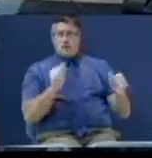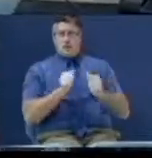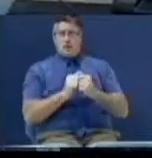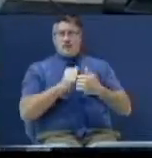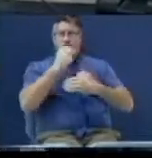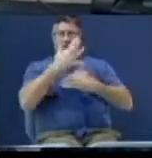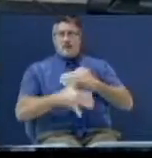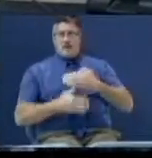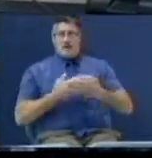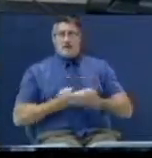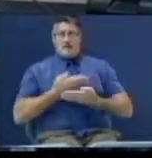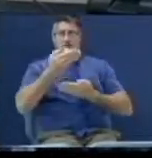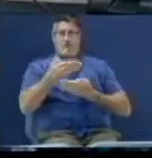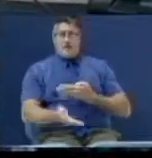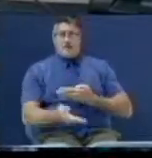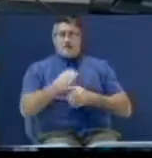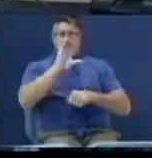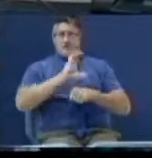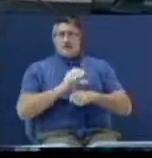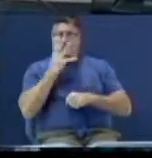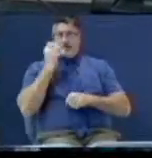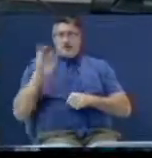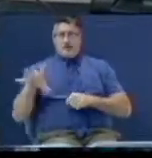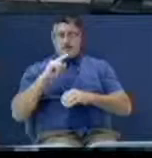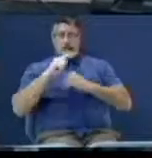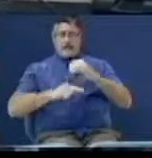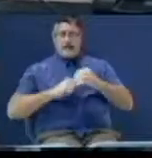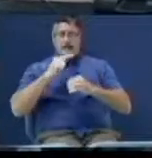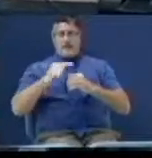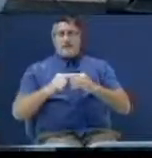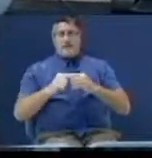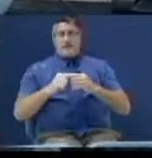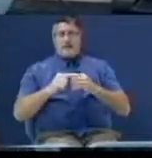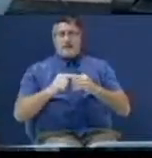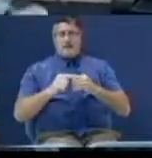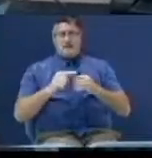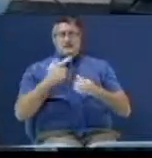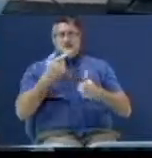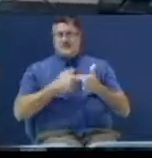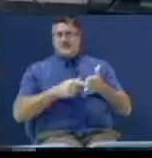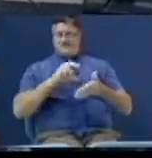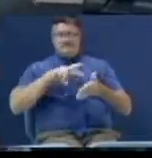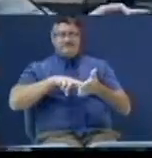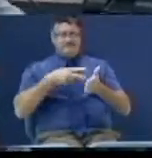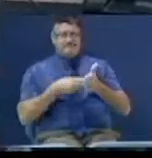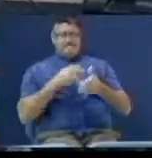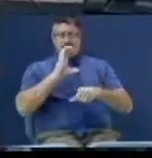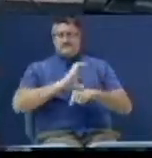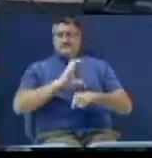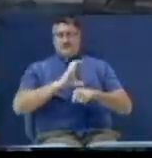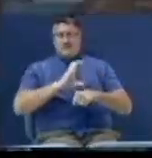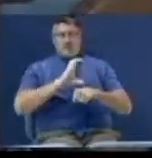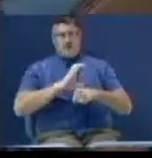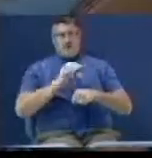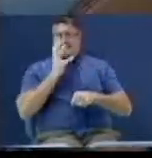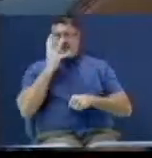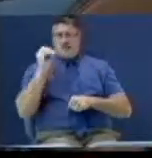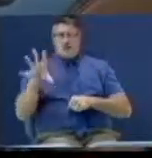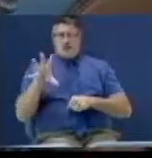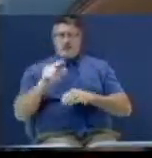-bought church. They don't care about running around with a harlot church. They do not care about